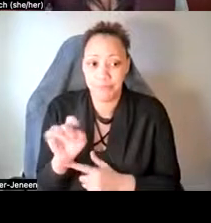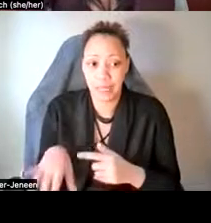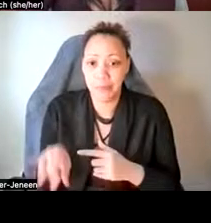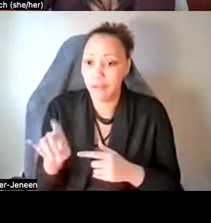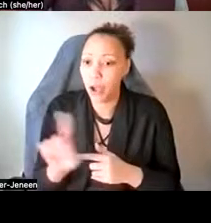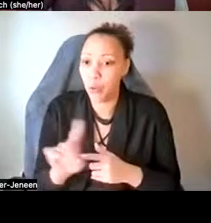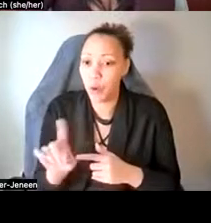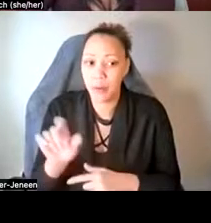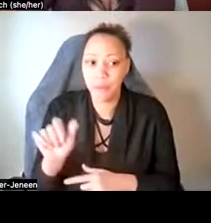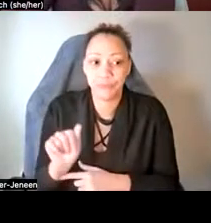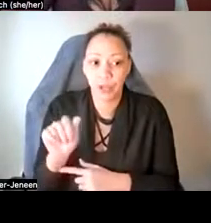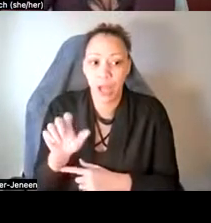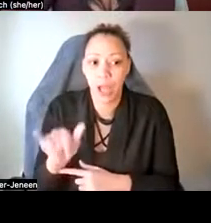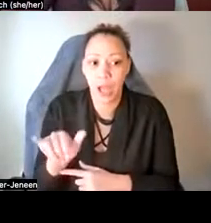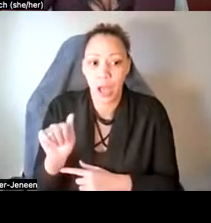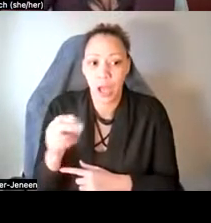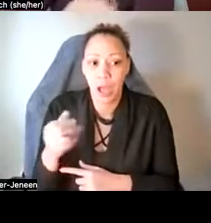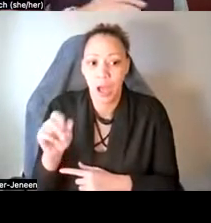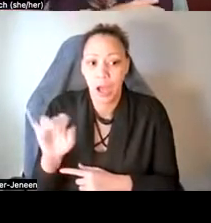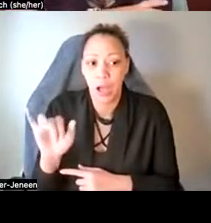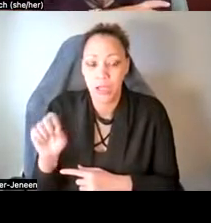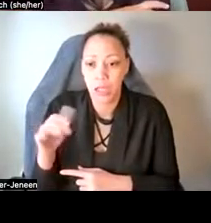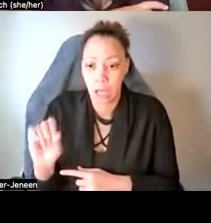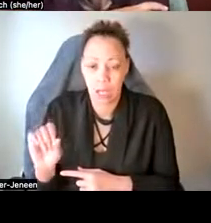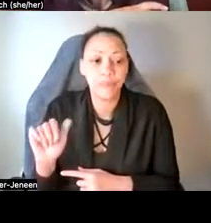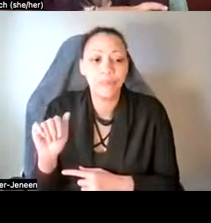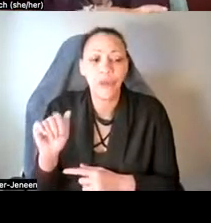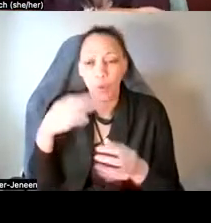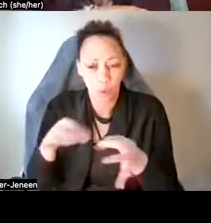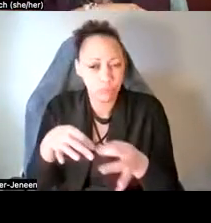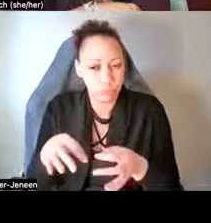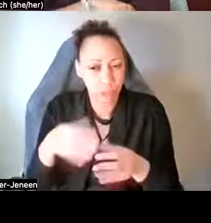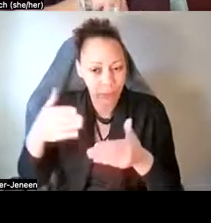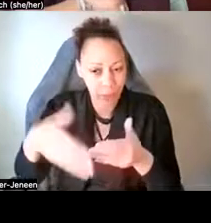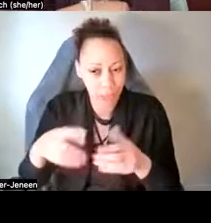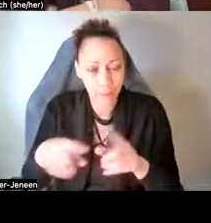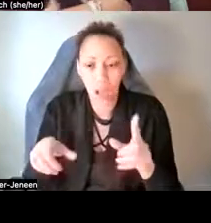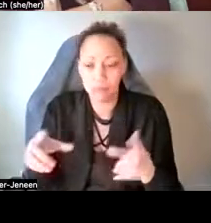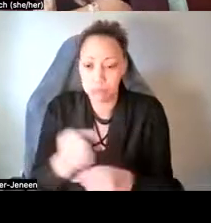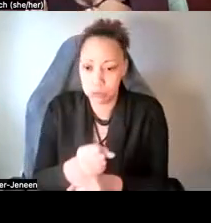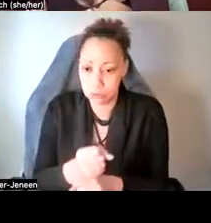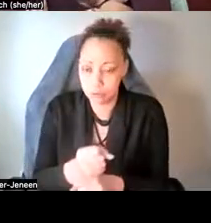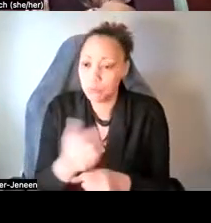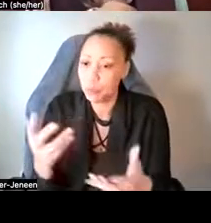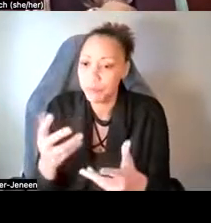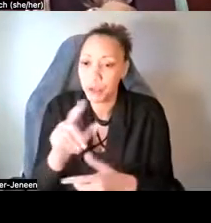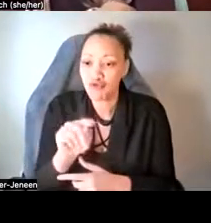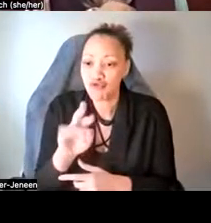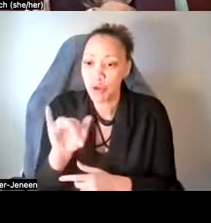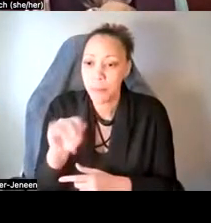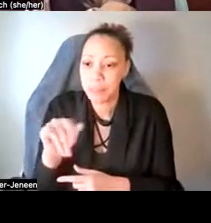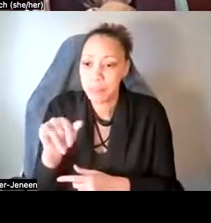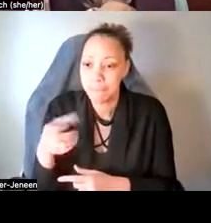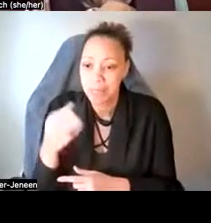ayahuasca, which you have, which we describe here at the end, um, but is the compound, uh, dimethyltryptamine. Um,